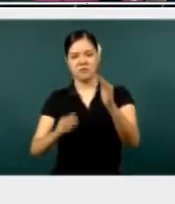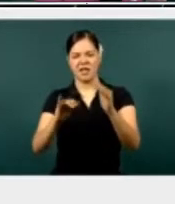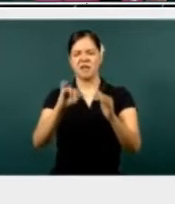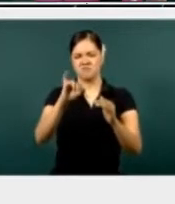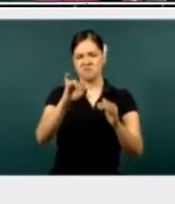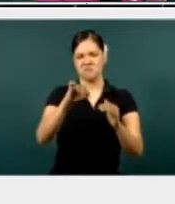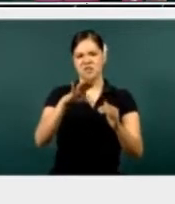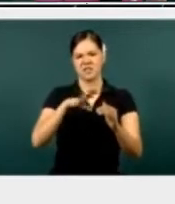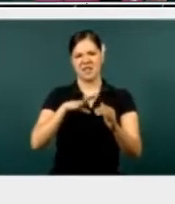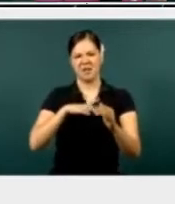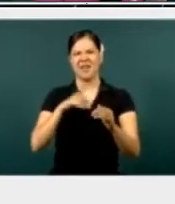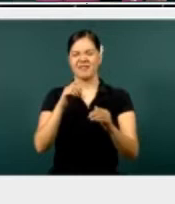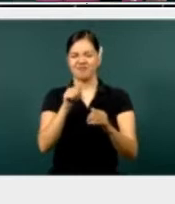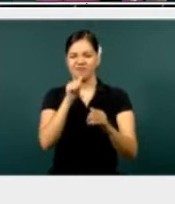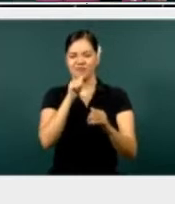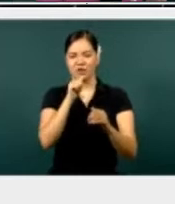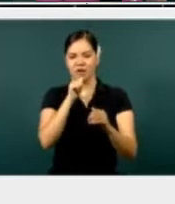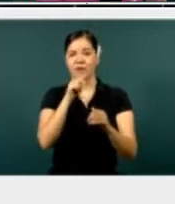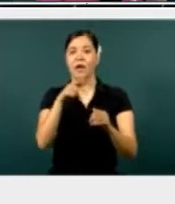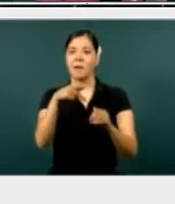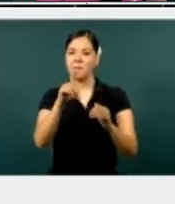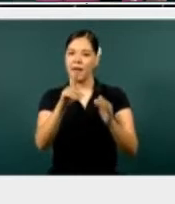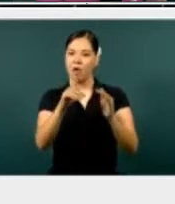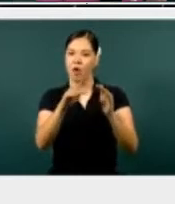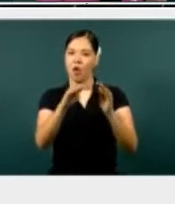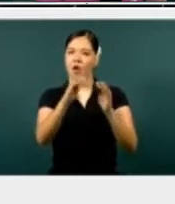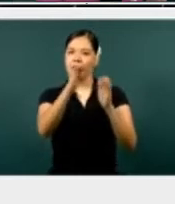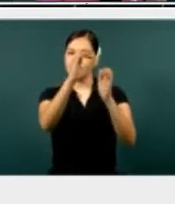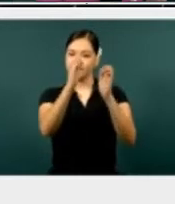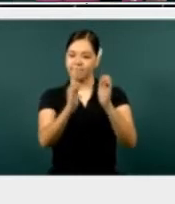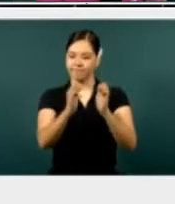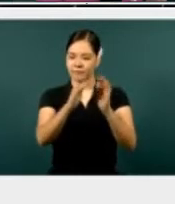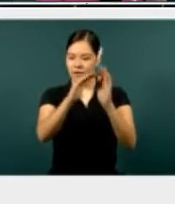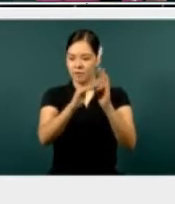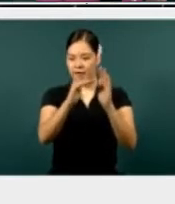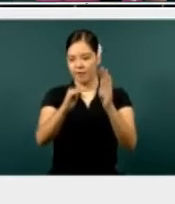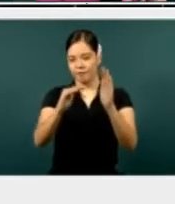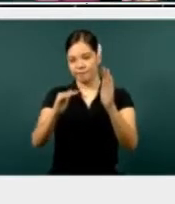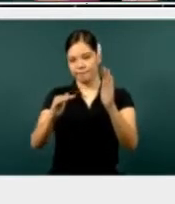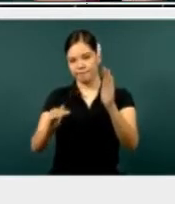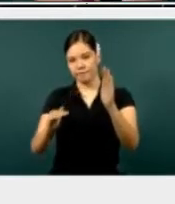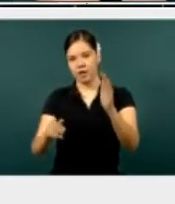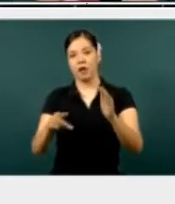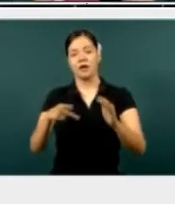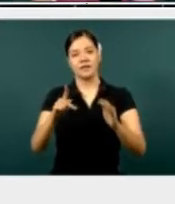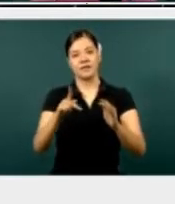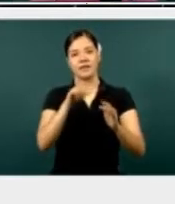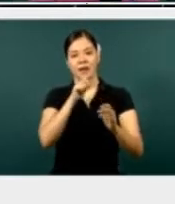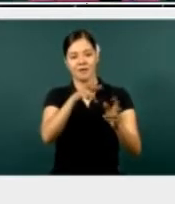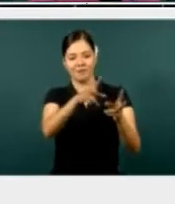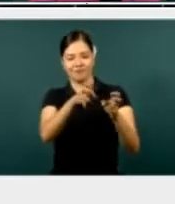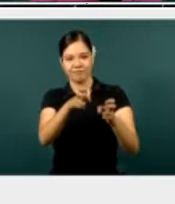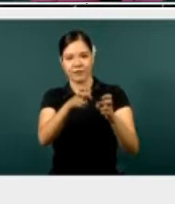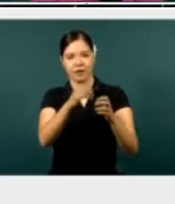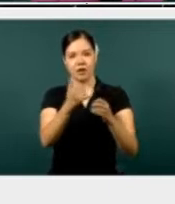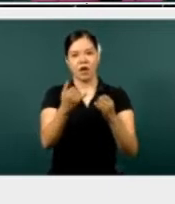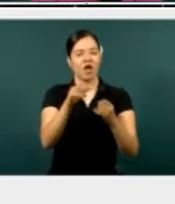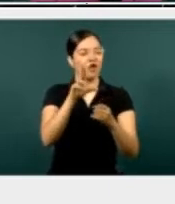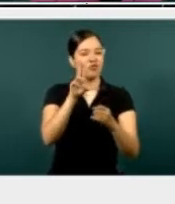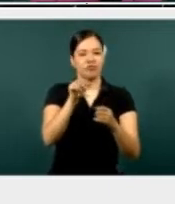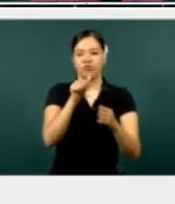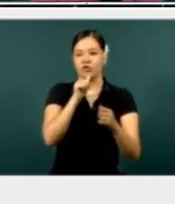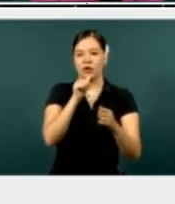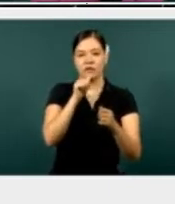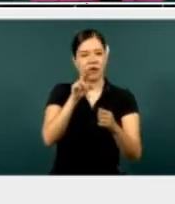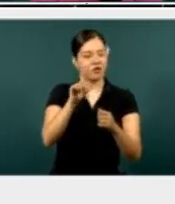you can see there's a presence of the state, national state. So the kidnappings